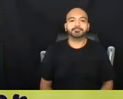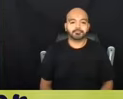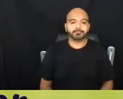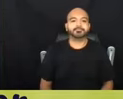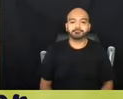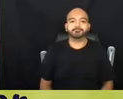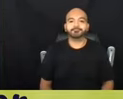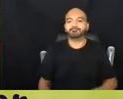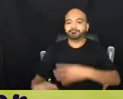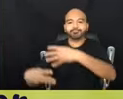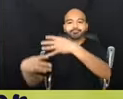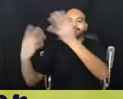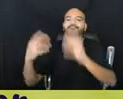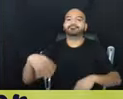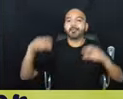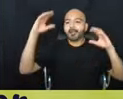cousins,